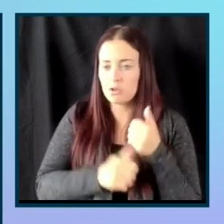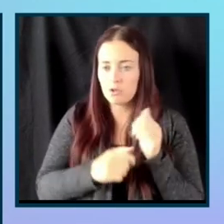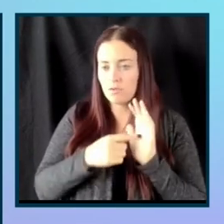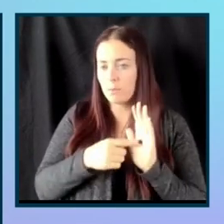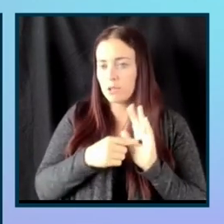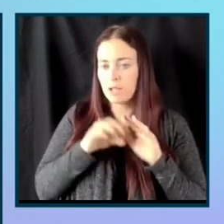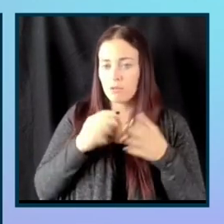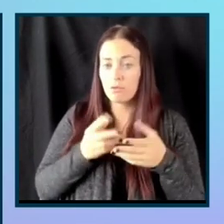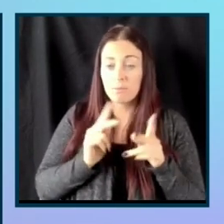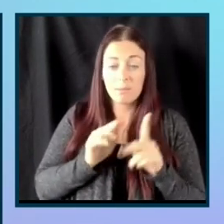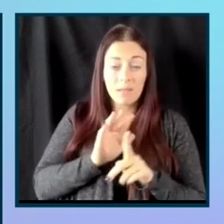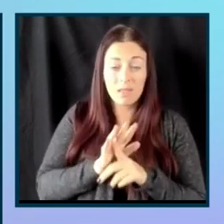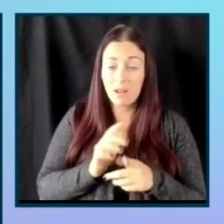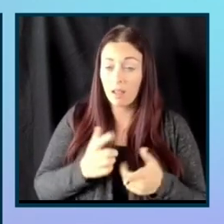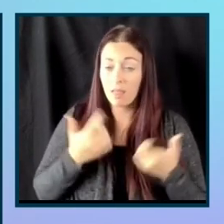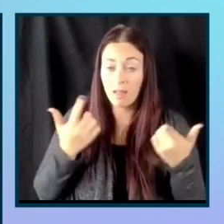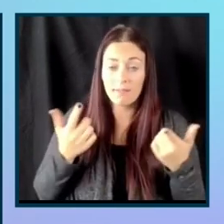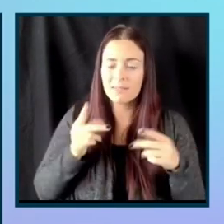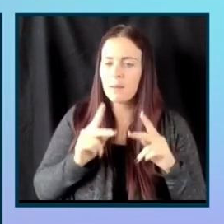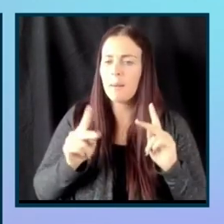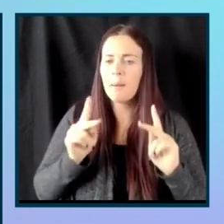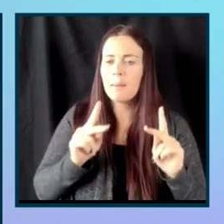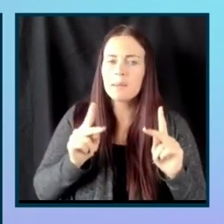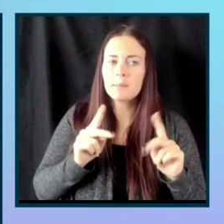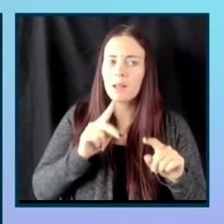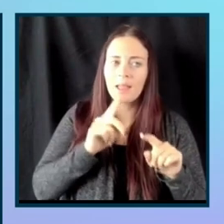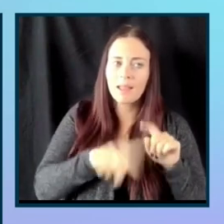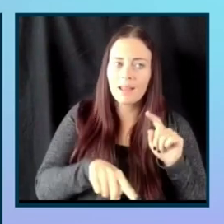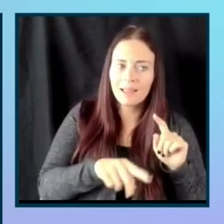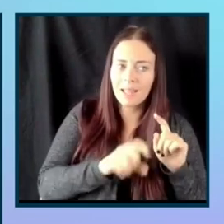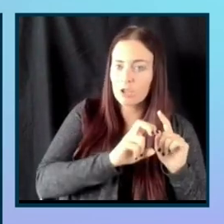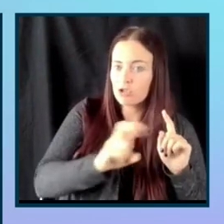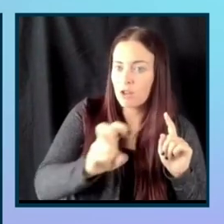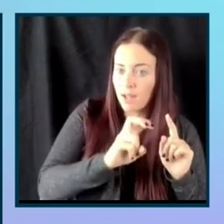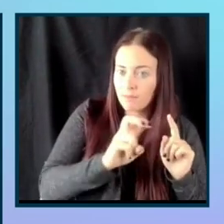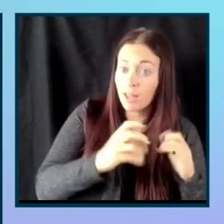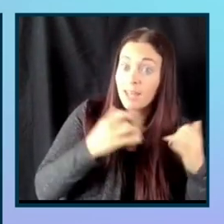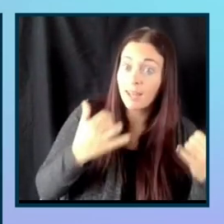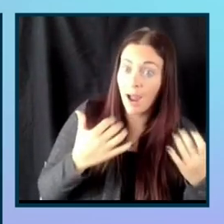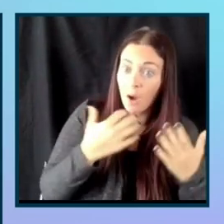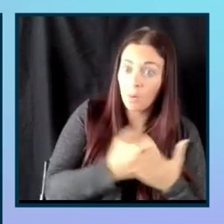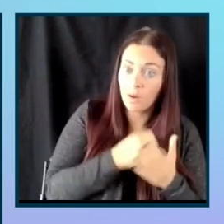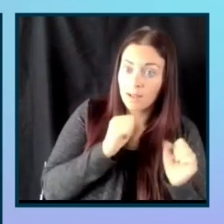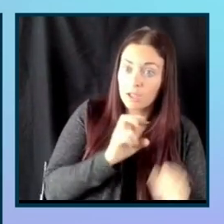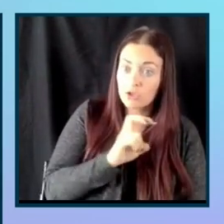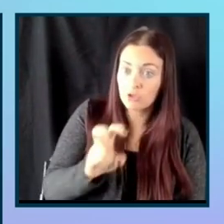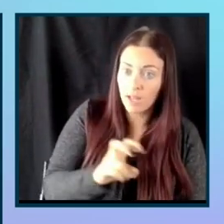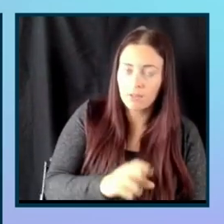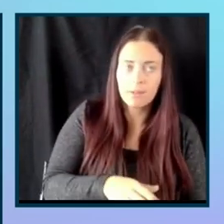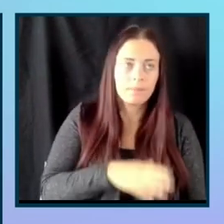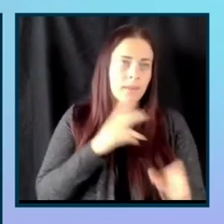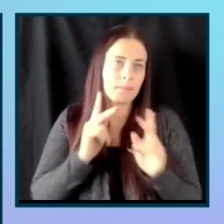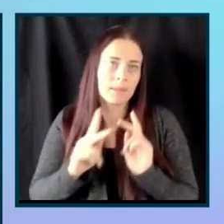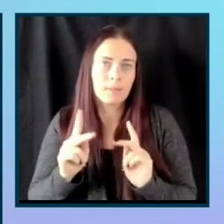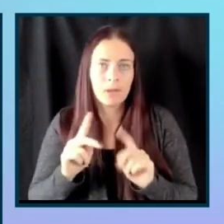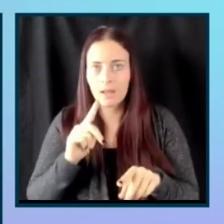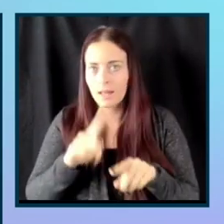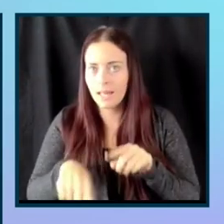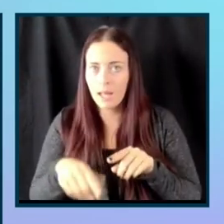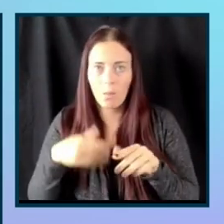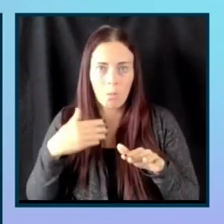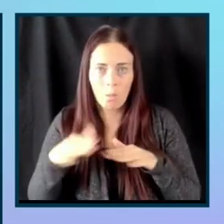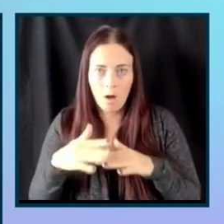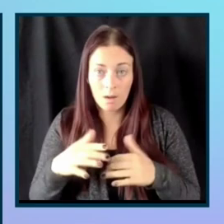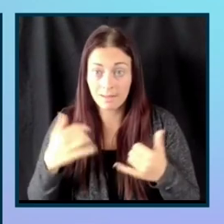it can help people who can't travel travel. The fact that people who may not be able to walk can walk or run or do the things